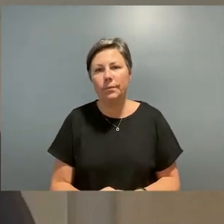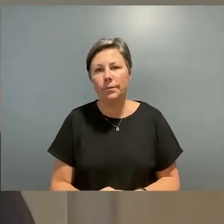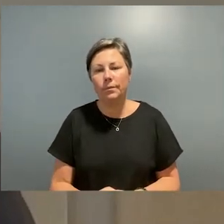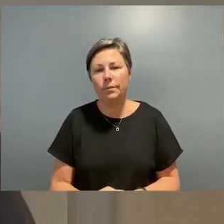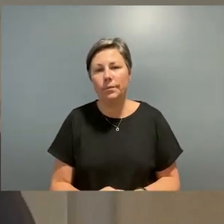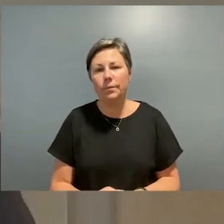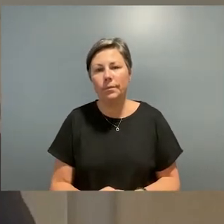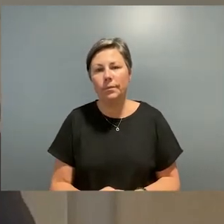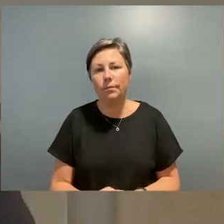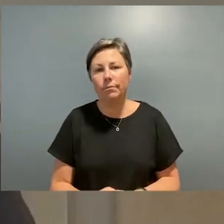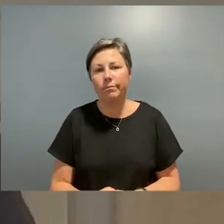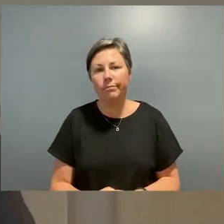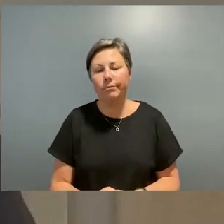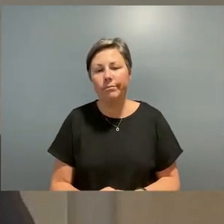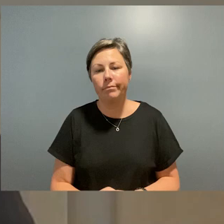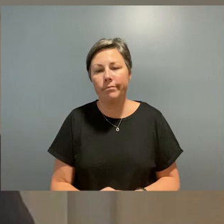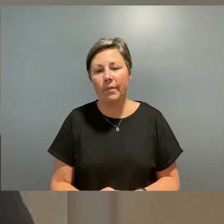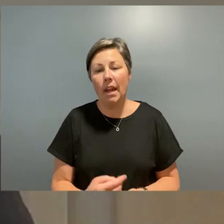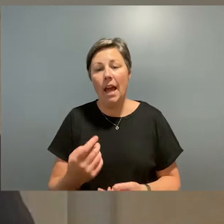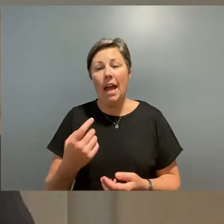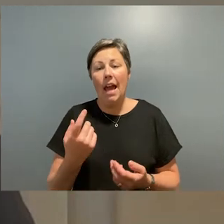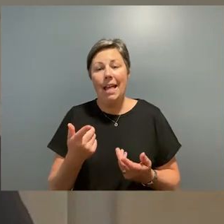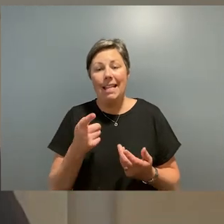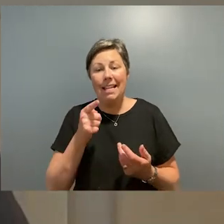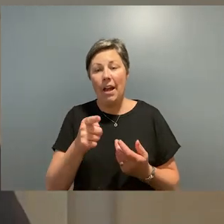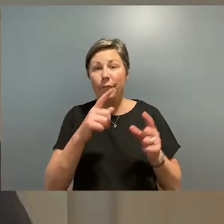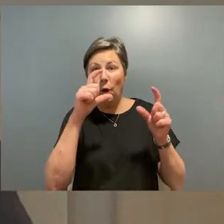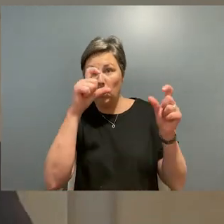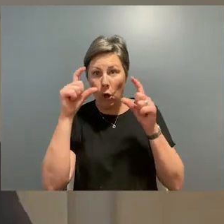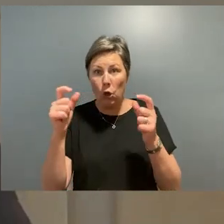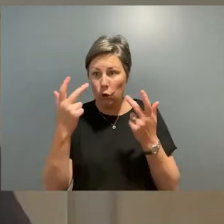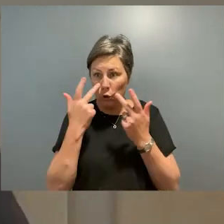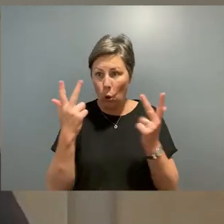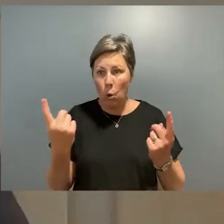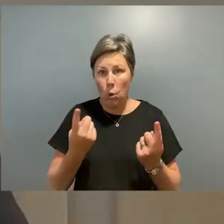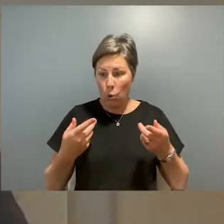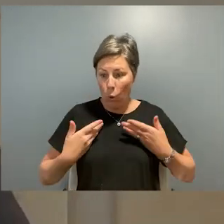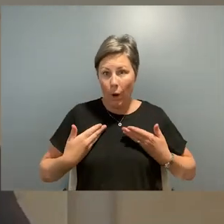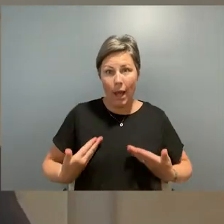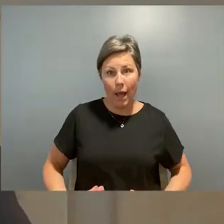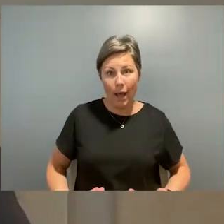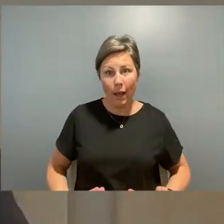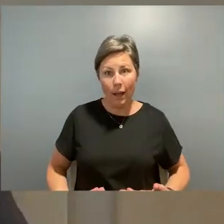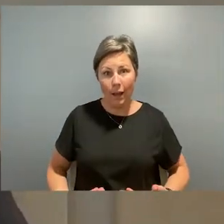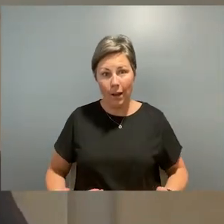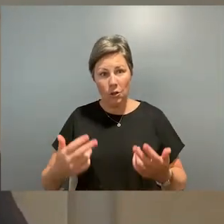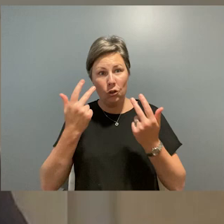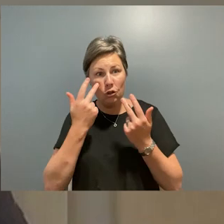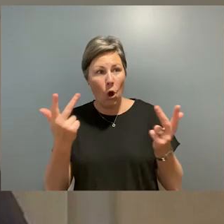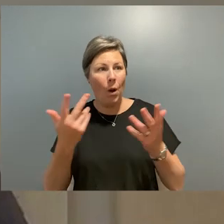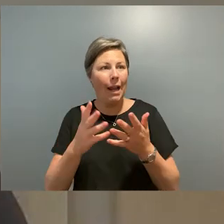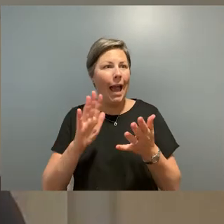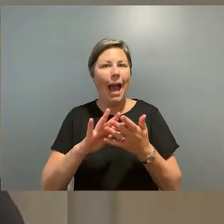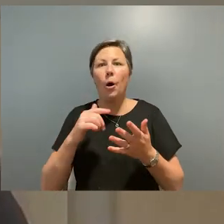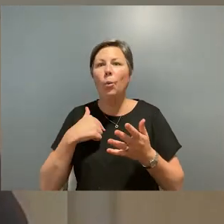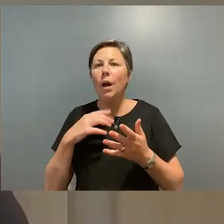our place in what is a pretty brave new world it's our currency in terms of showing who we are and demonstrating how it is